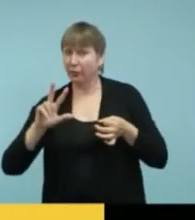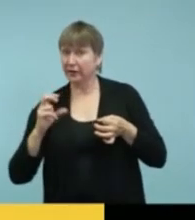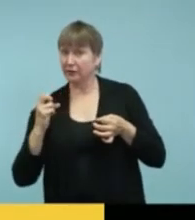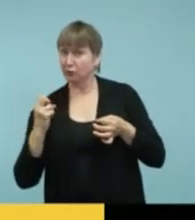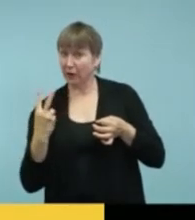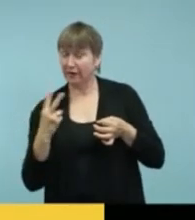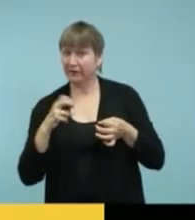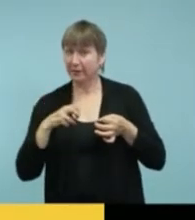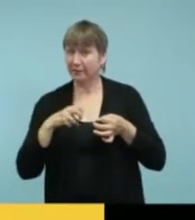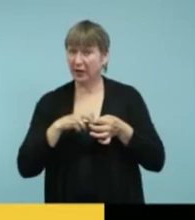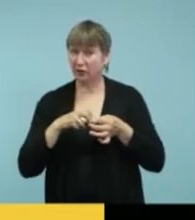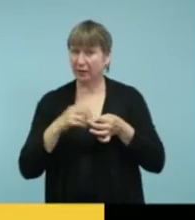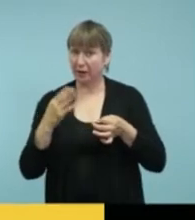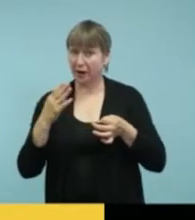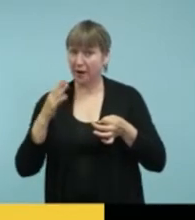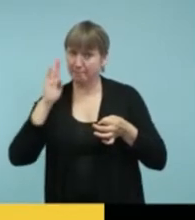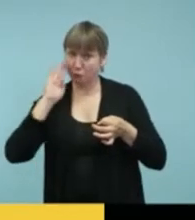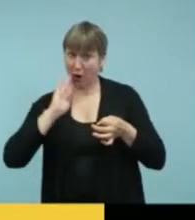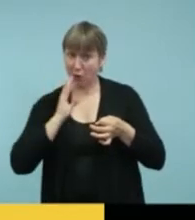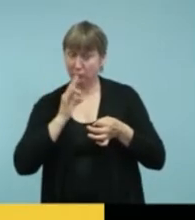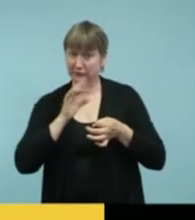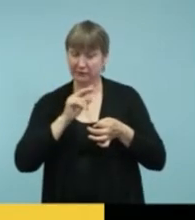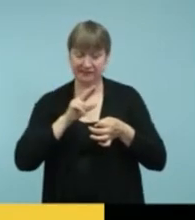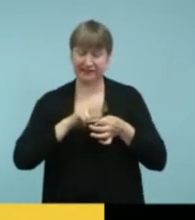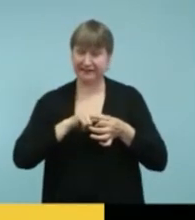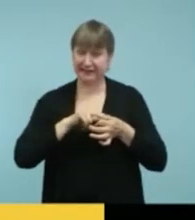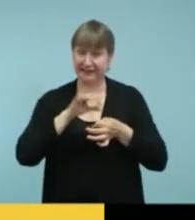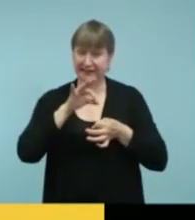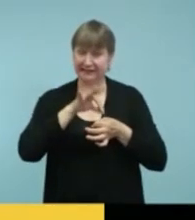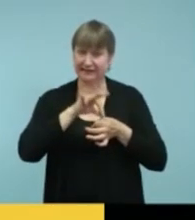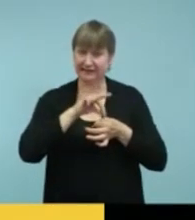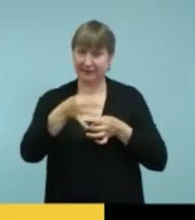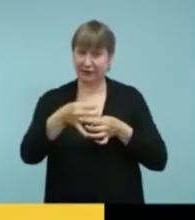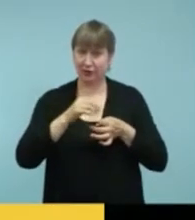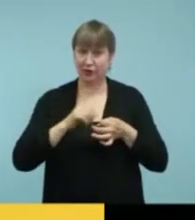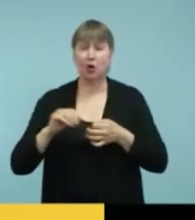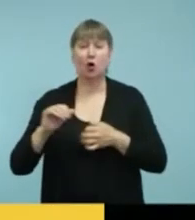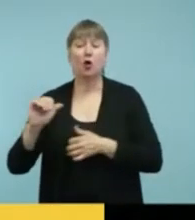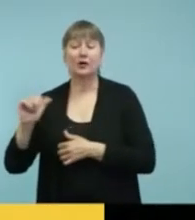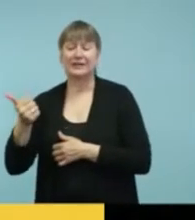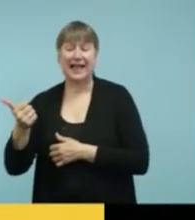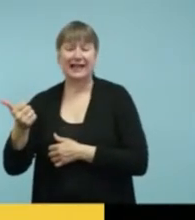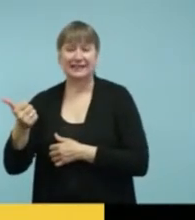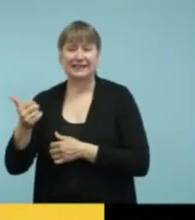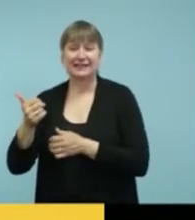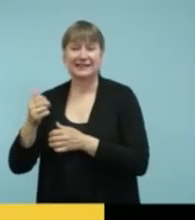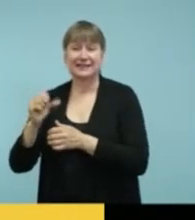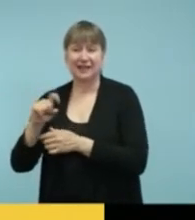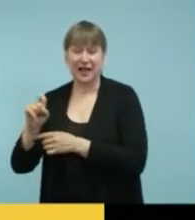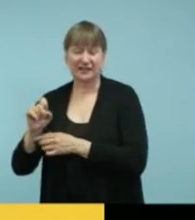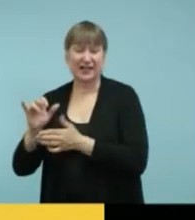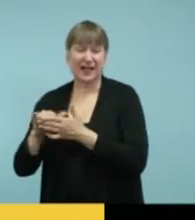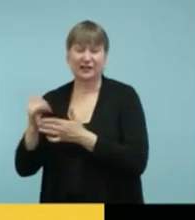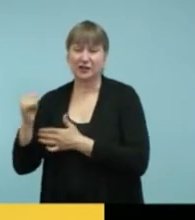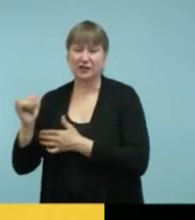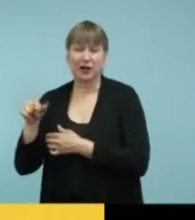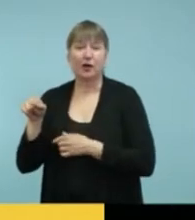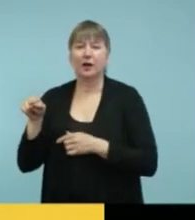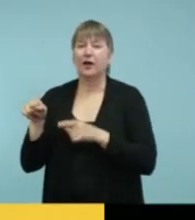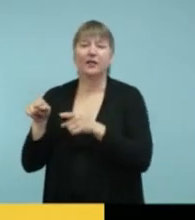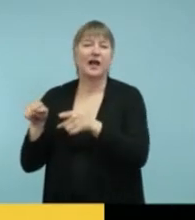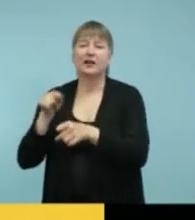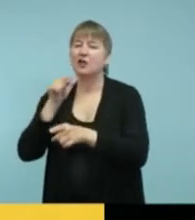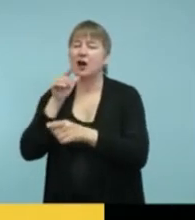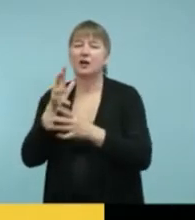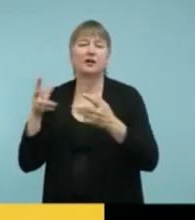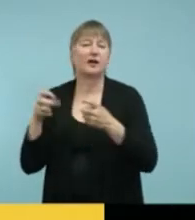which is the brown sticker, or the size 10 batteries, which is the yellow sticker, um, that's not going to have a lot of battery power.